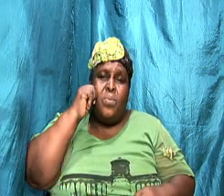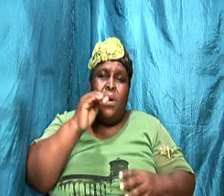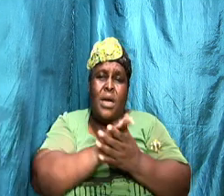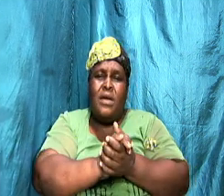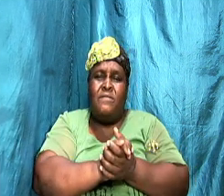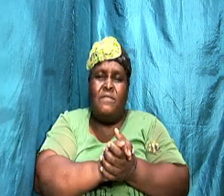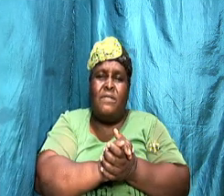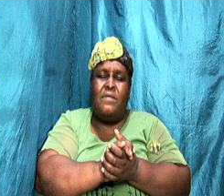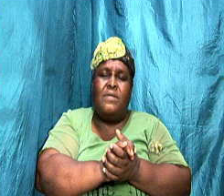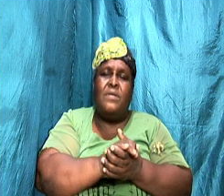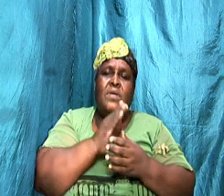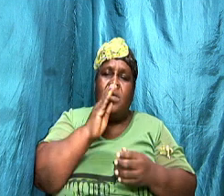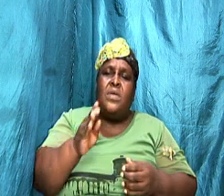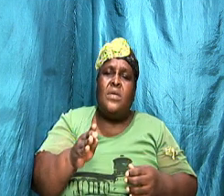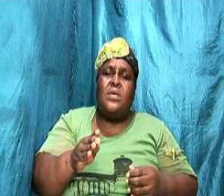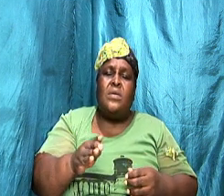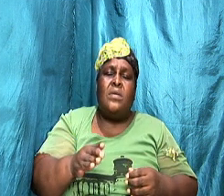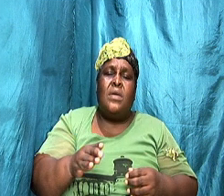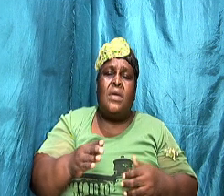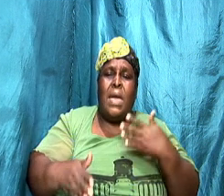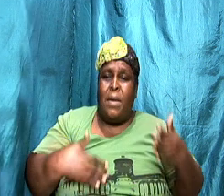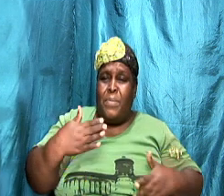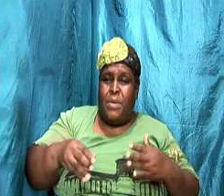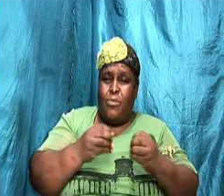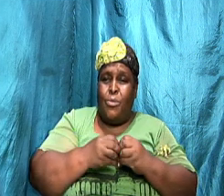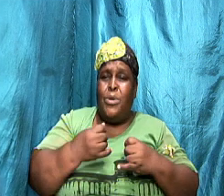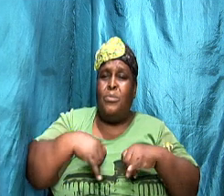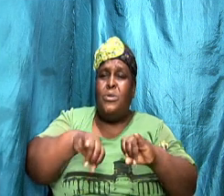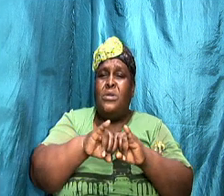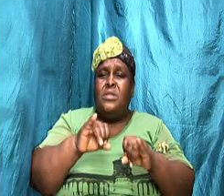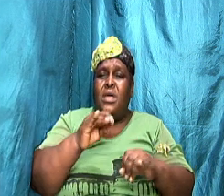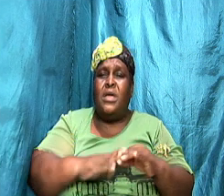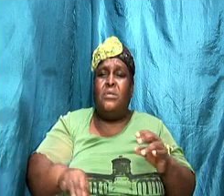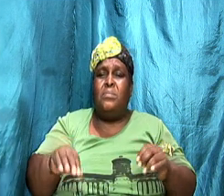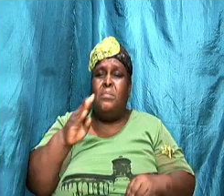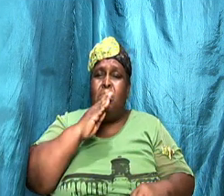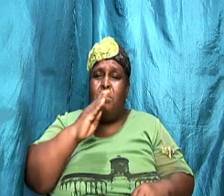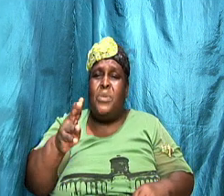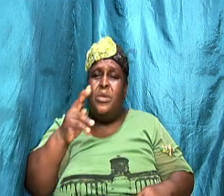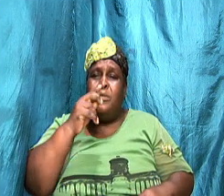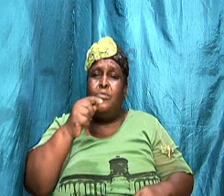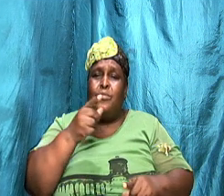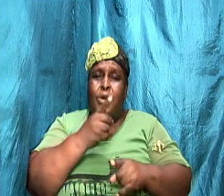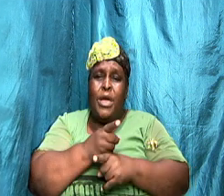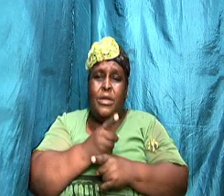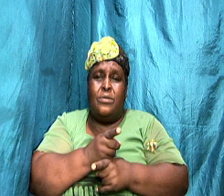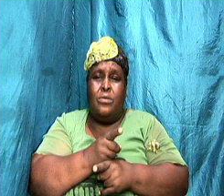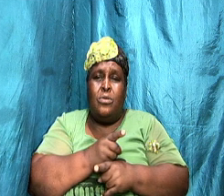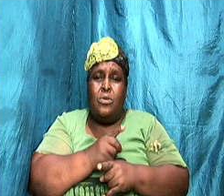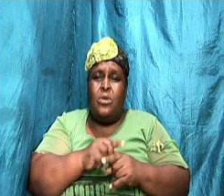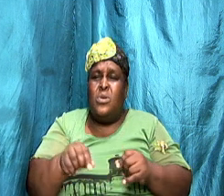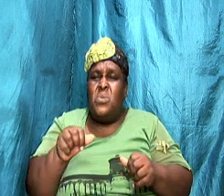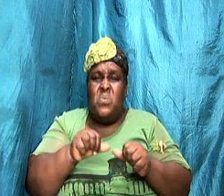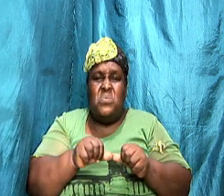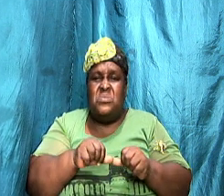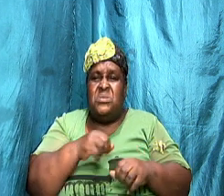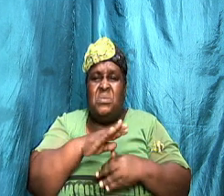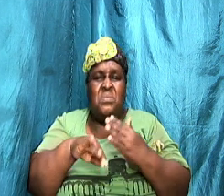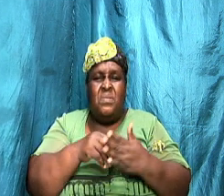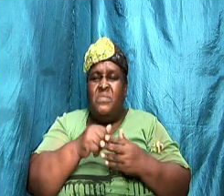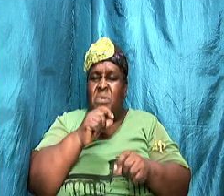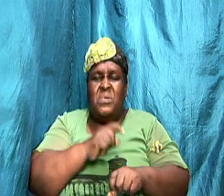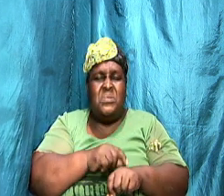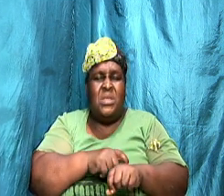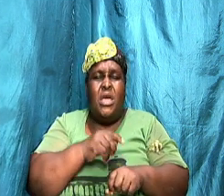important than being right don't spend all of your time trying to prove that you are right are